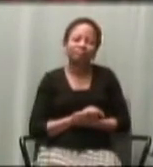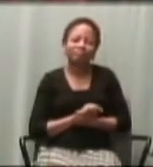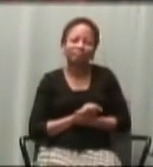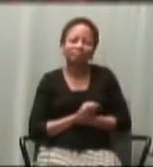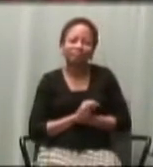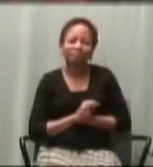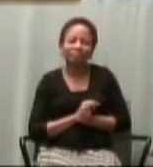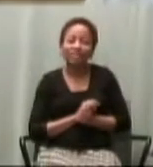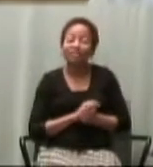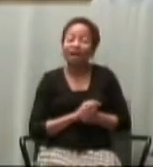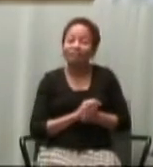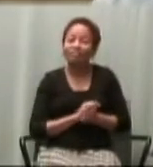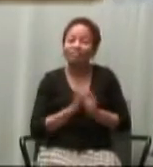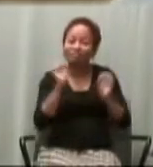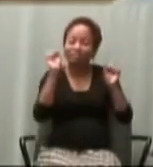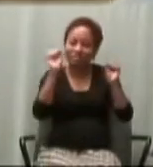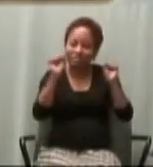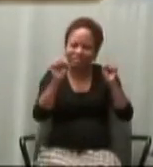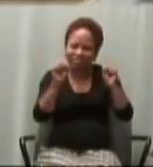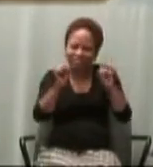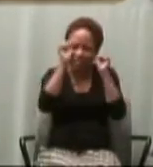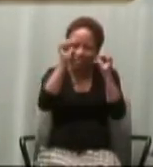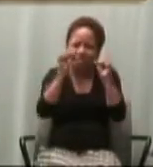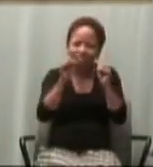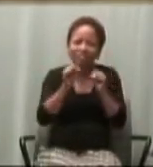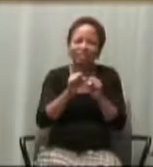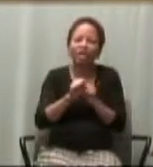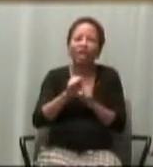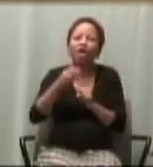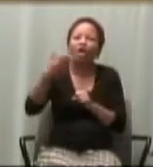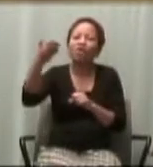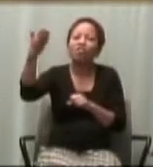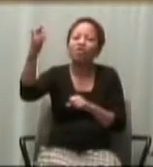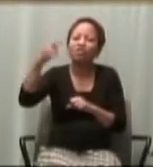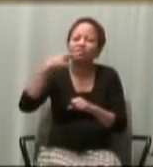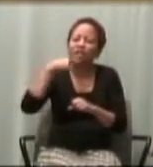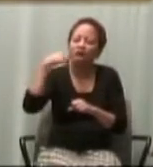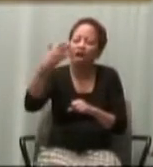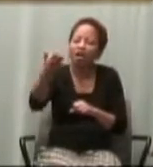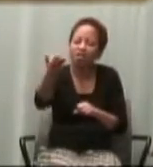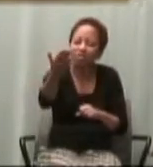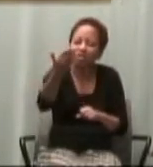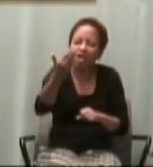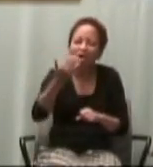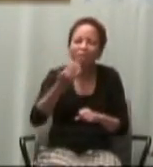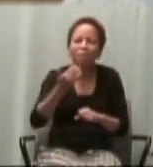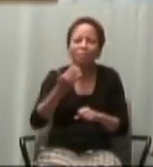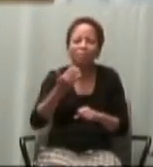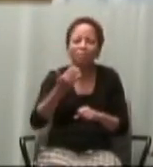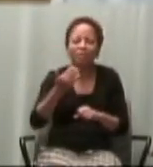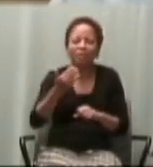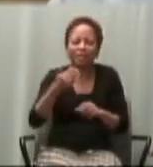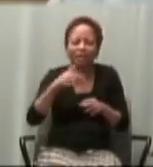favored God invites us to walk with it in our world